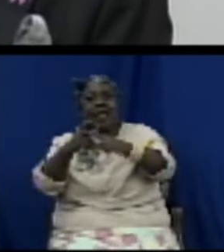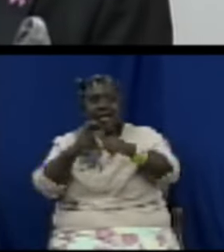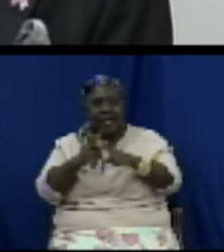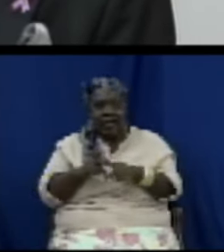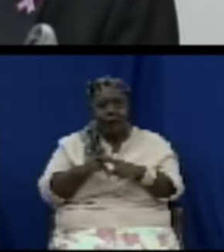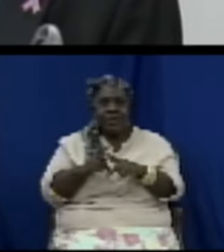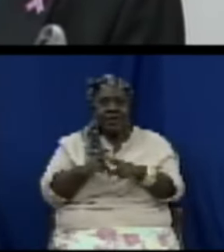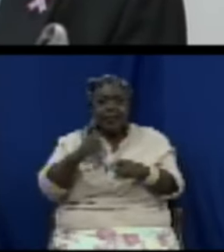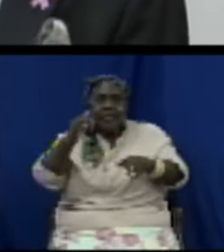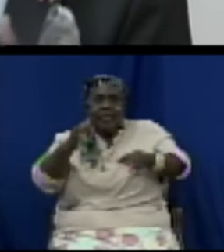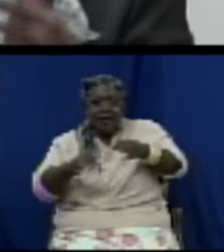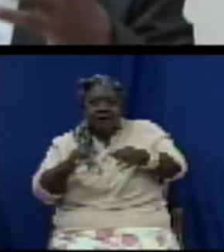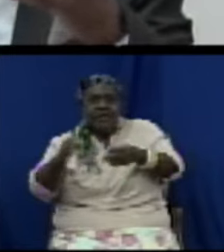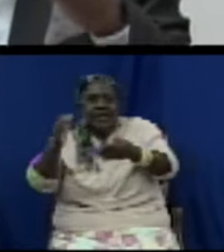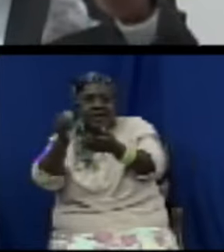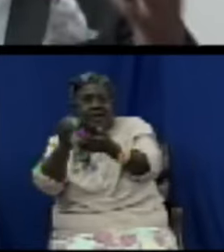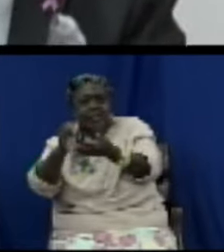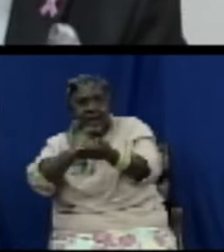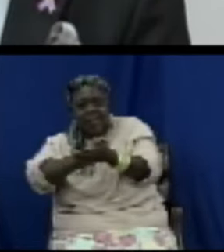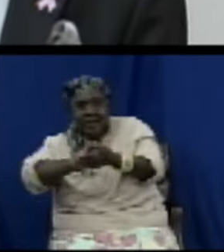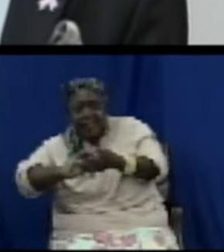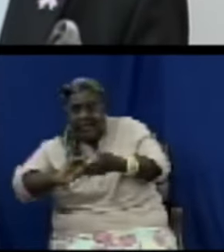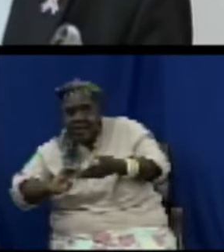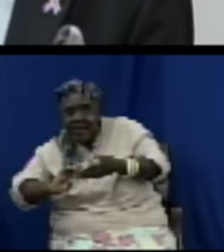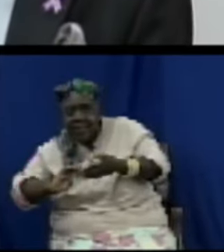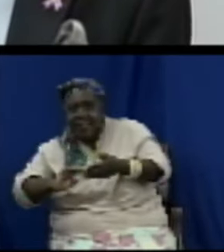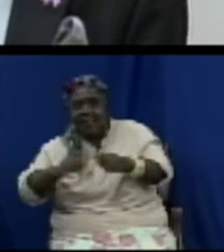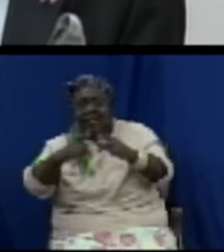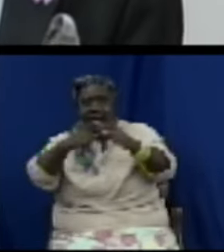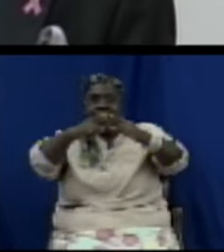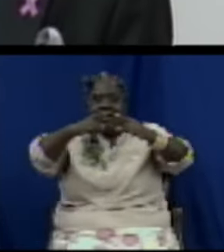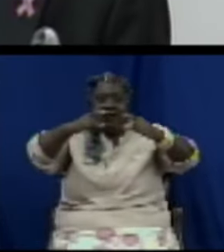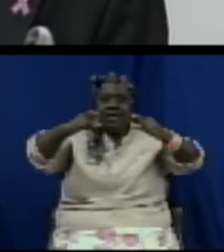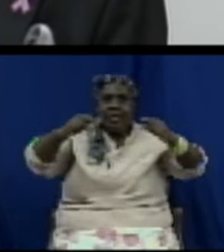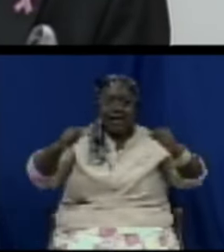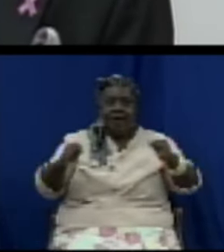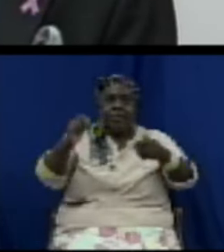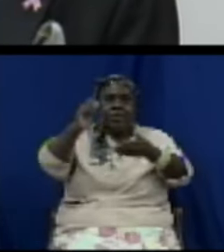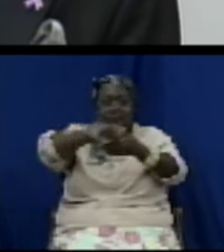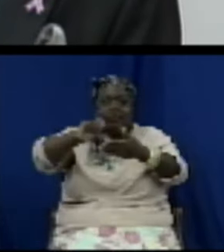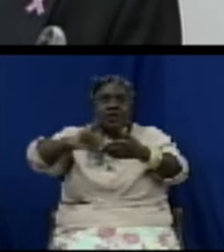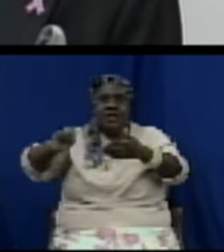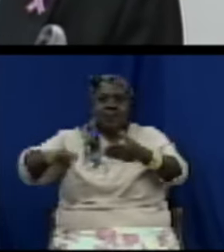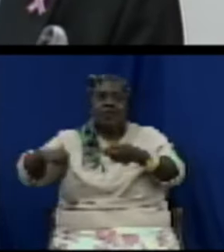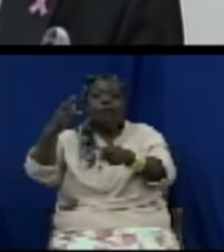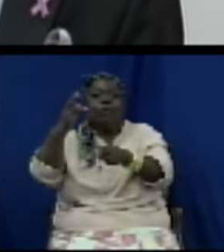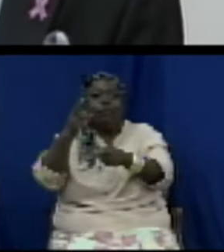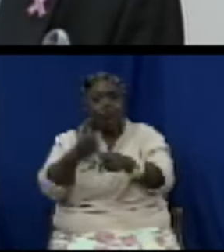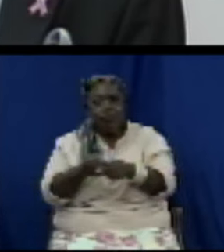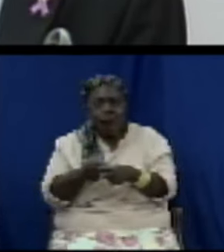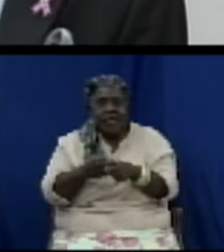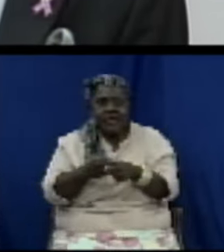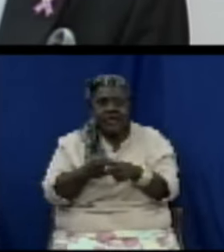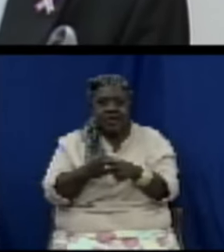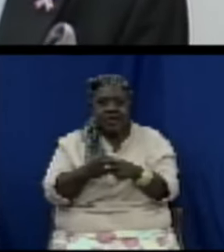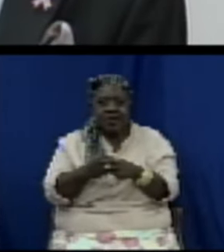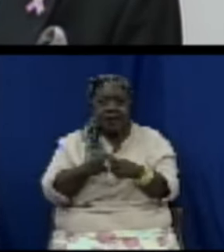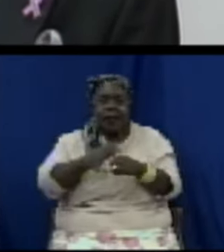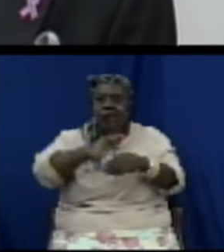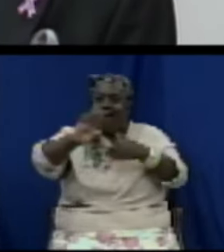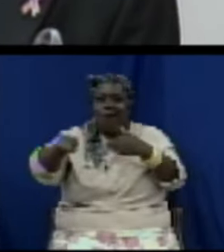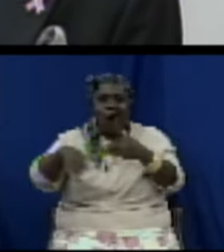result of applying certain guidelines which are to be applied